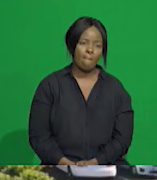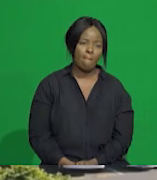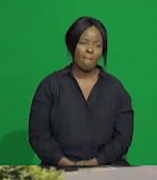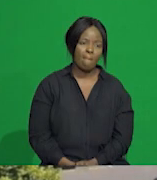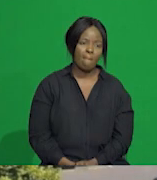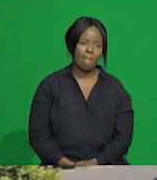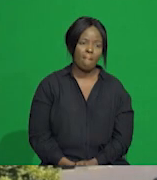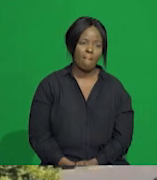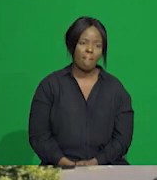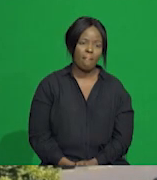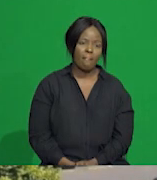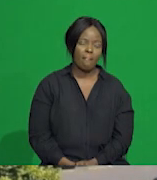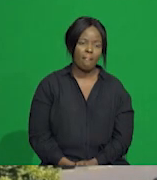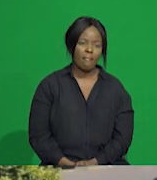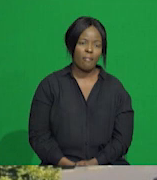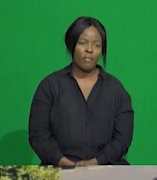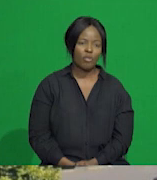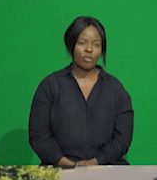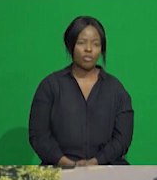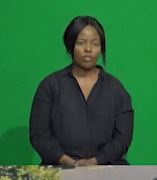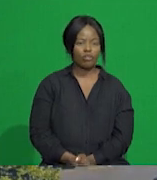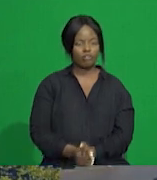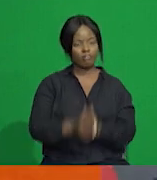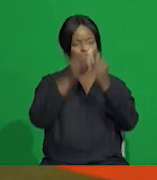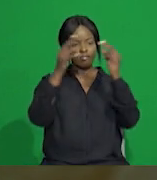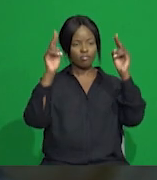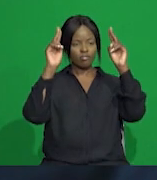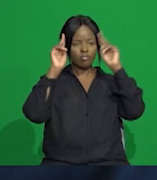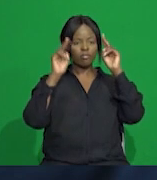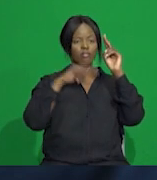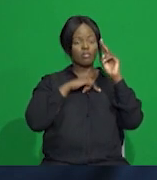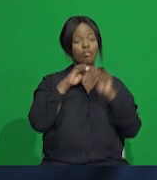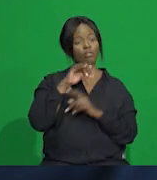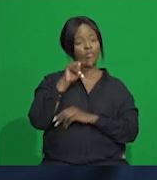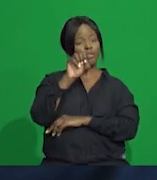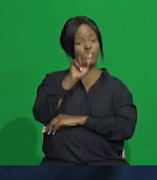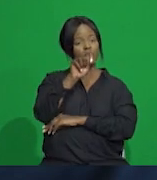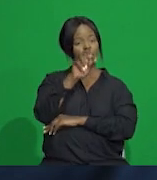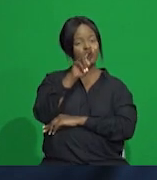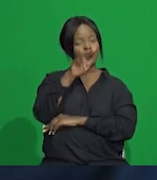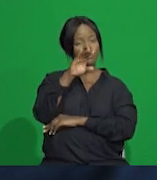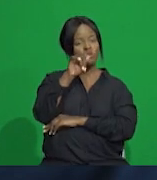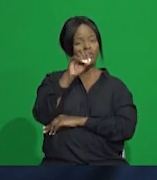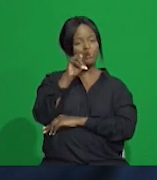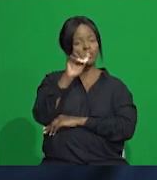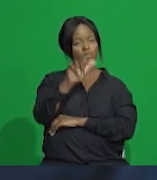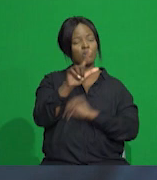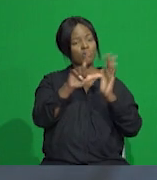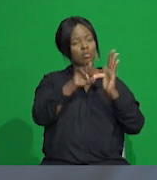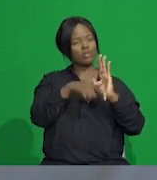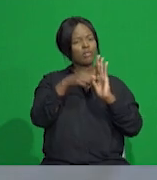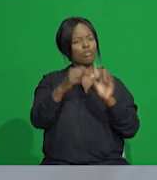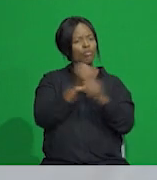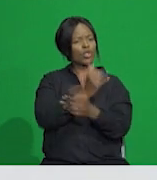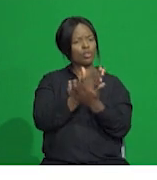The UKZN Instructional Design Unit was established to operationalize the broader digital transformation strategy of